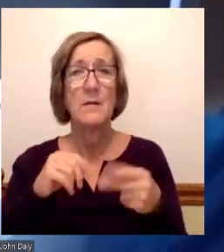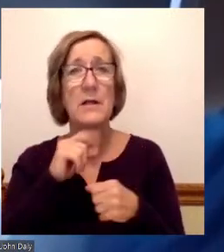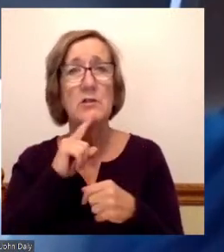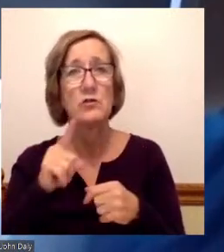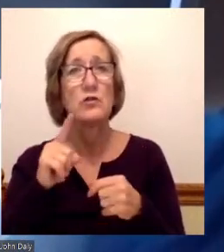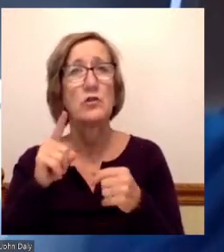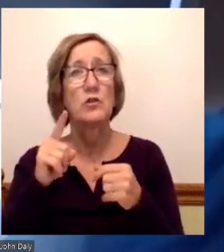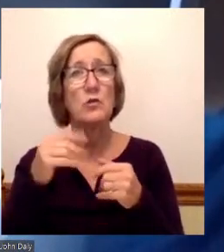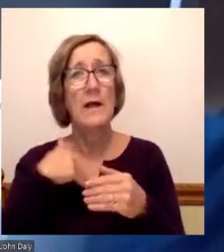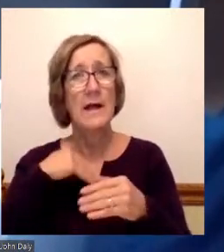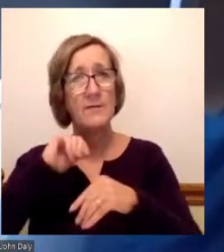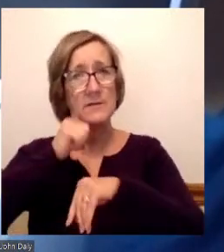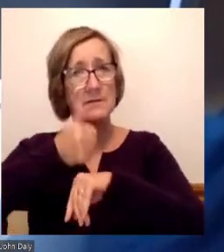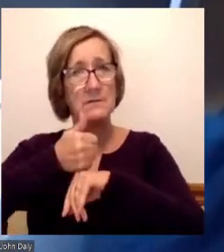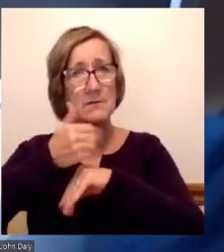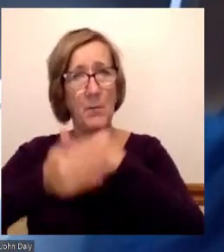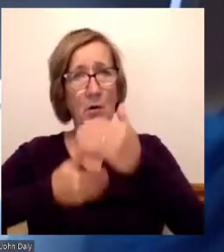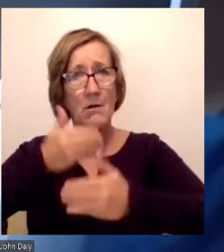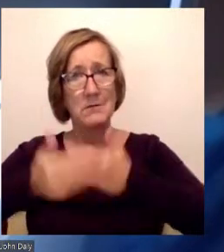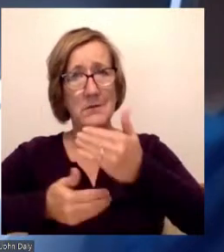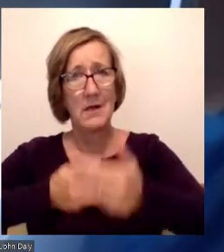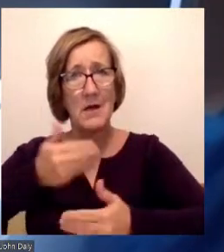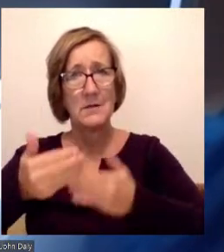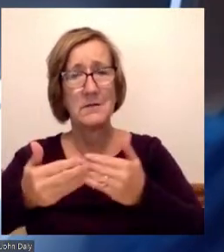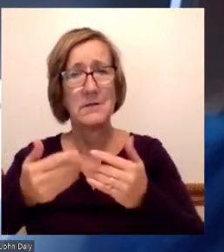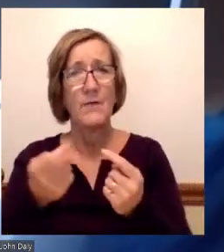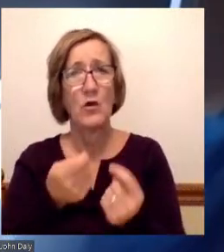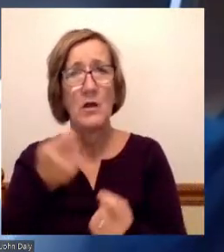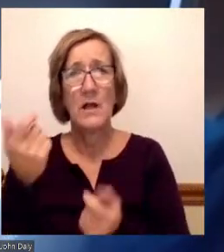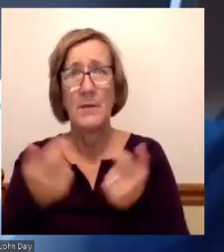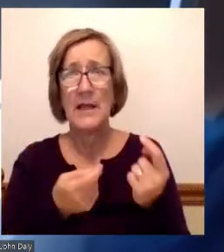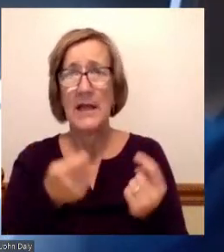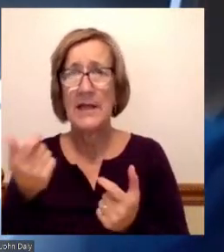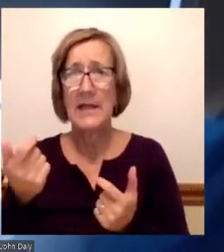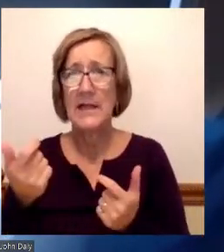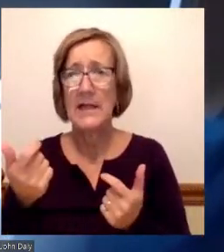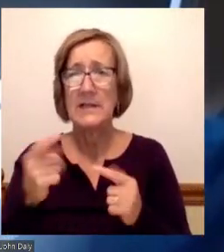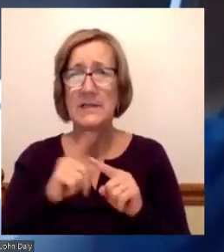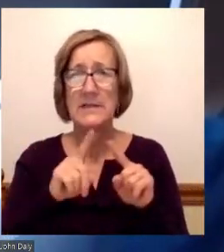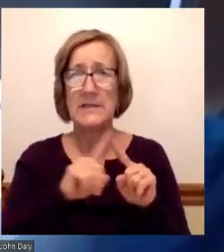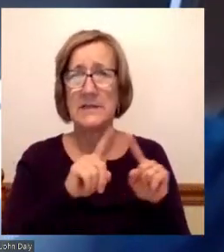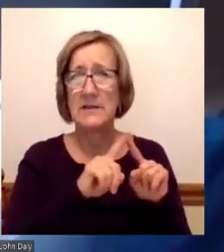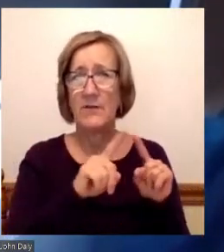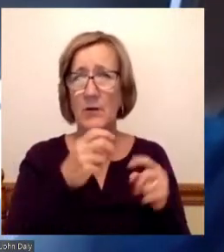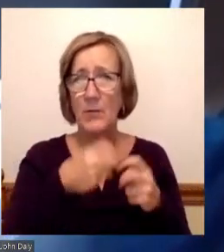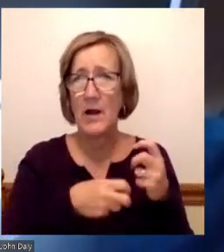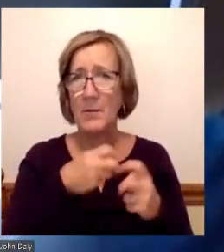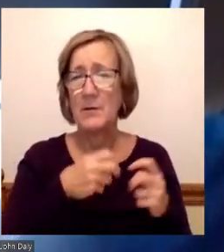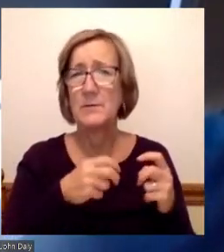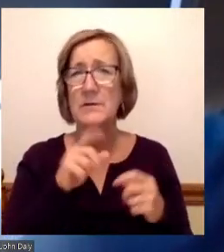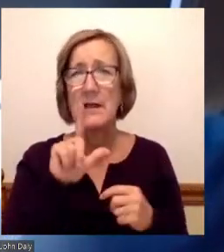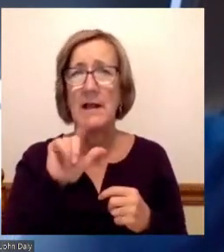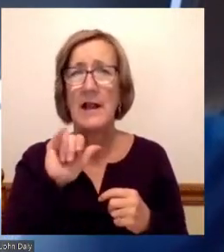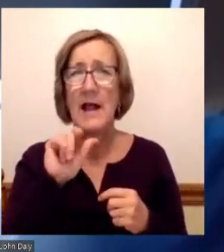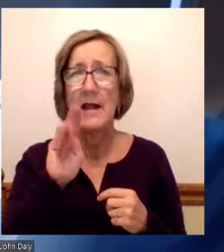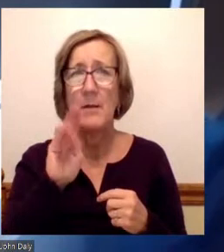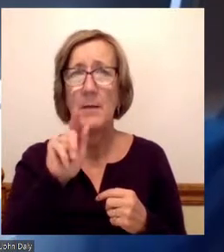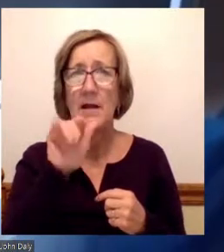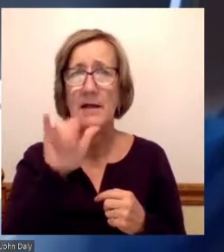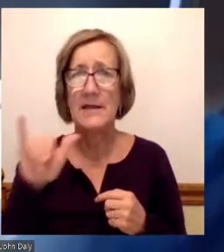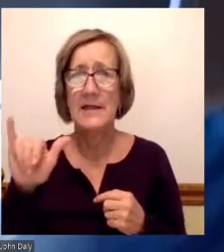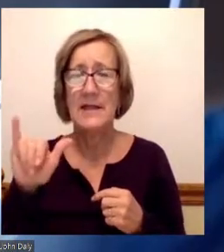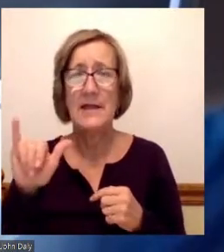for eliminating those liabilities, because they are both liabilities in both a cultural,